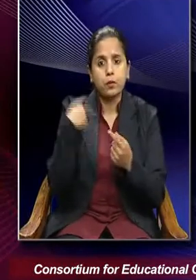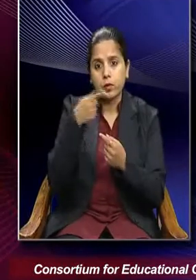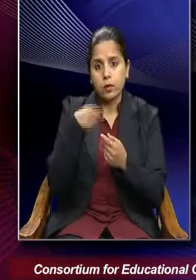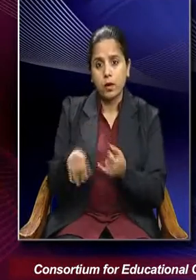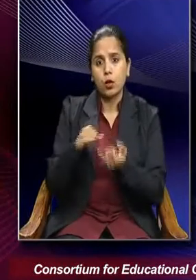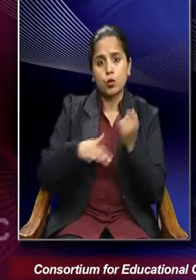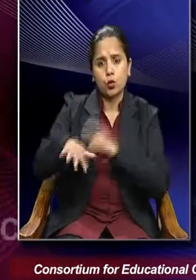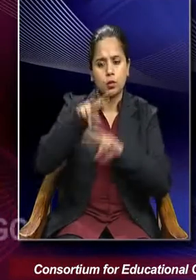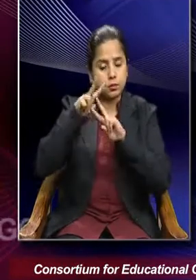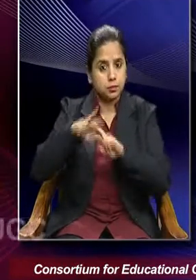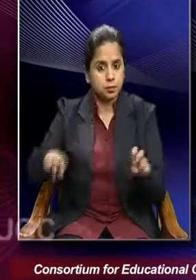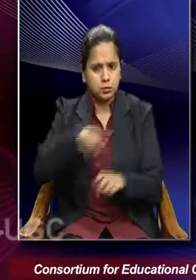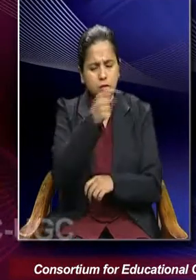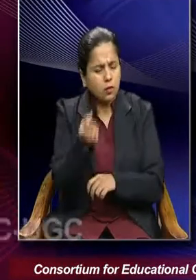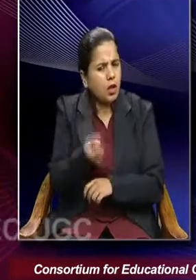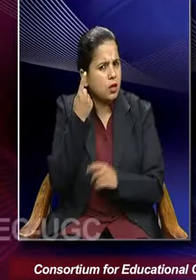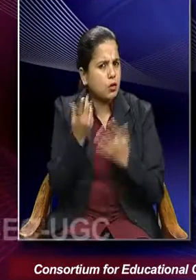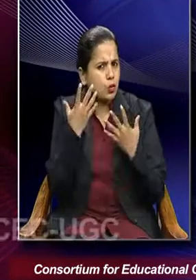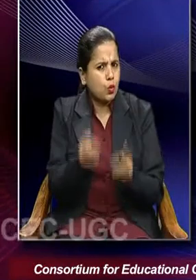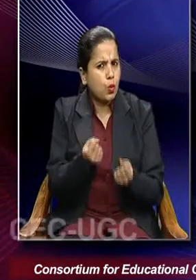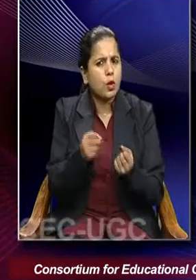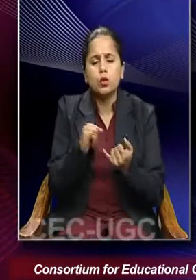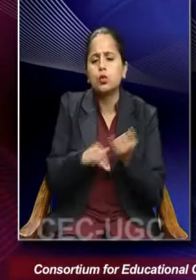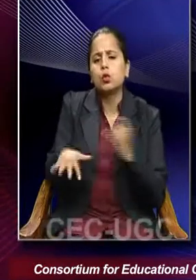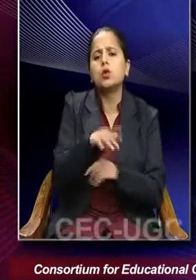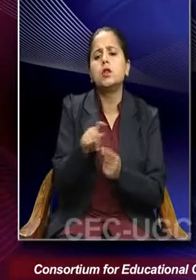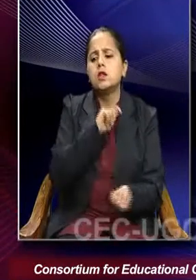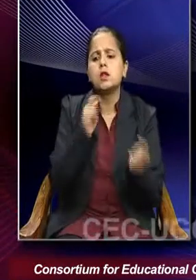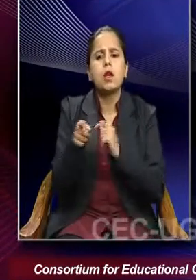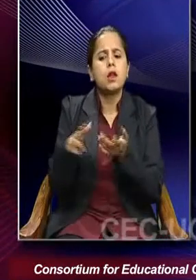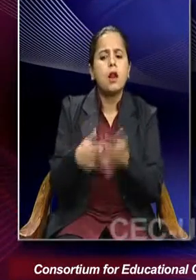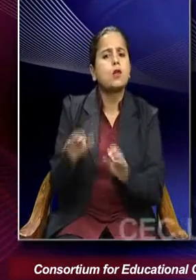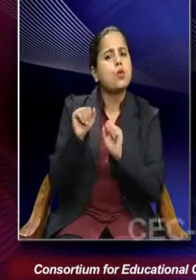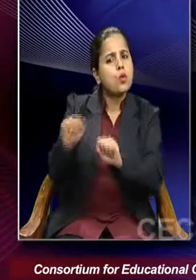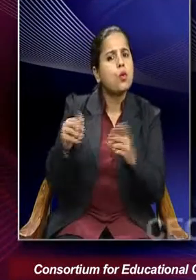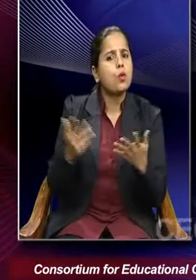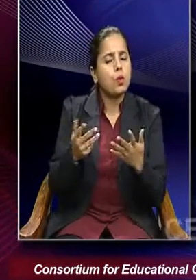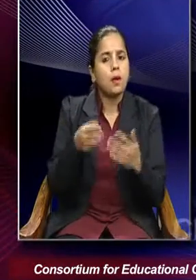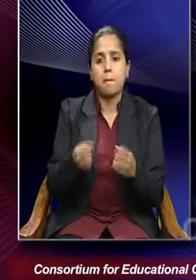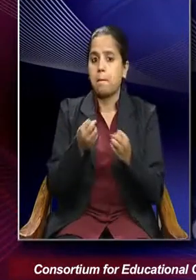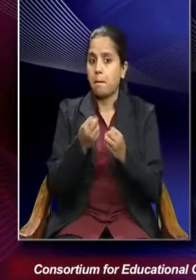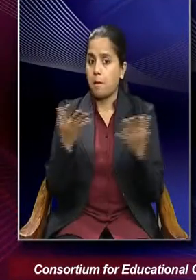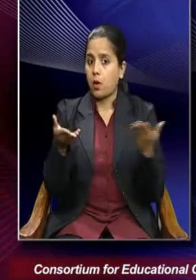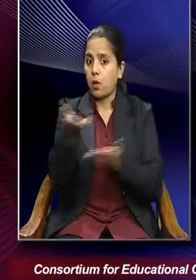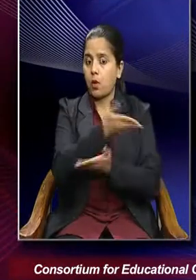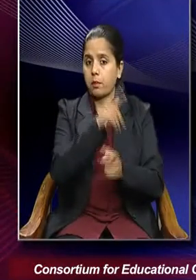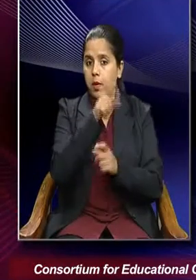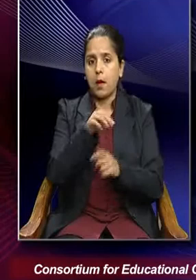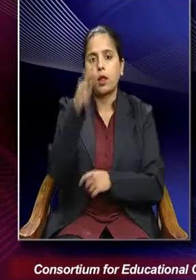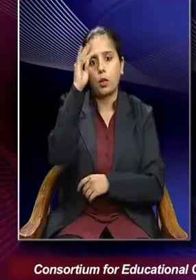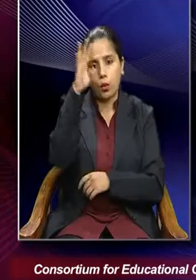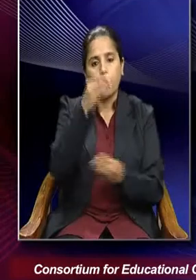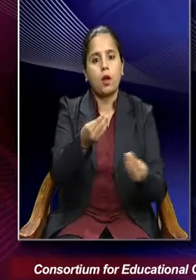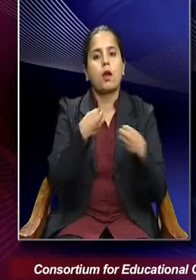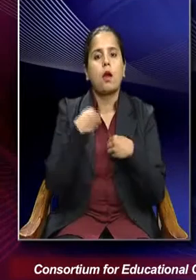to understand the nature of social change. In that context, most of them gave us the theory of